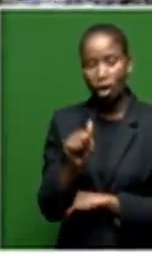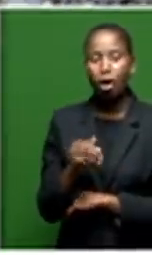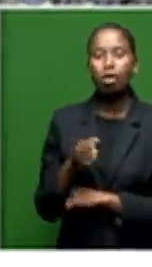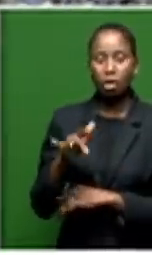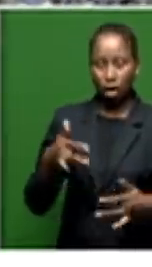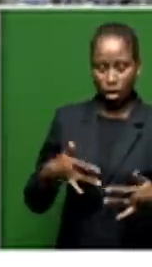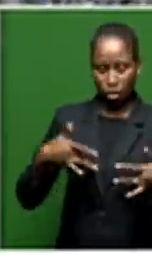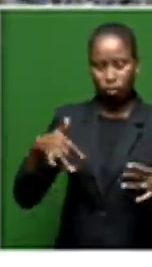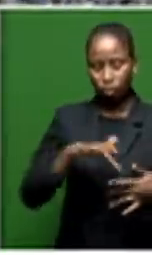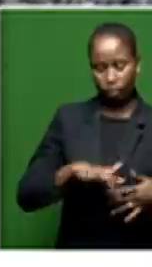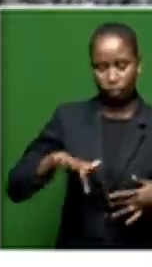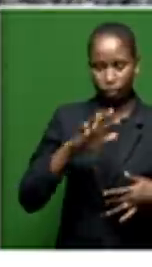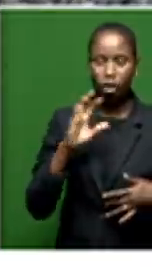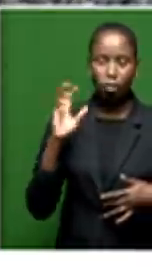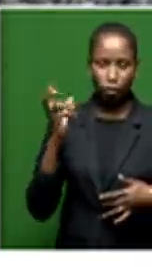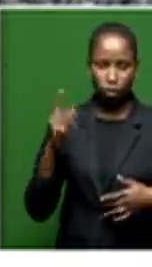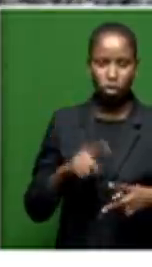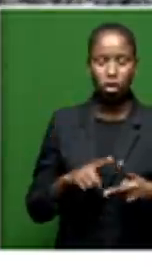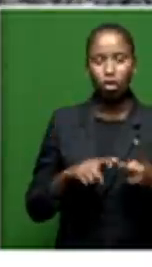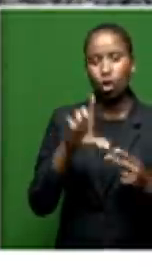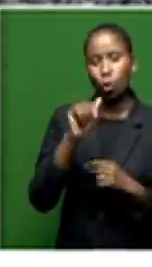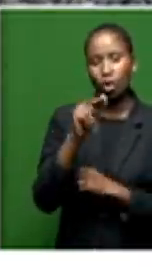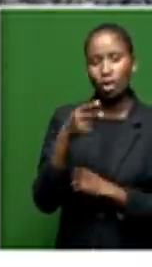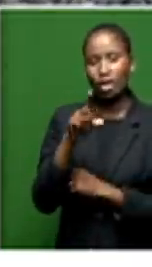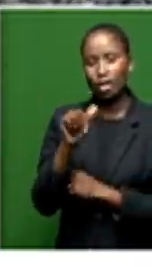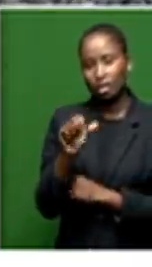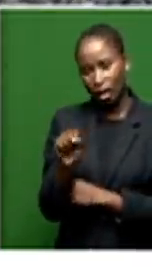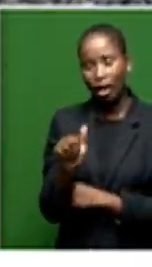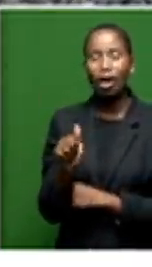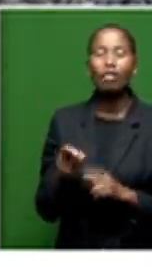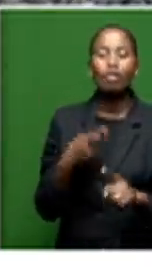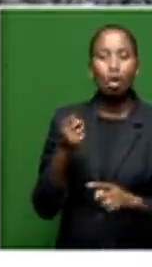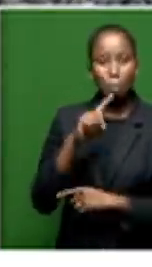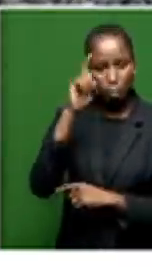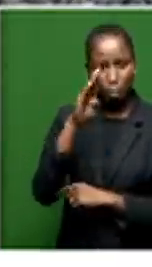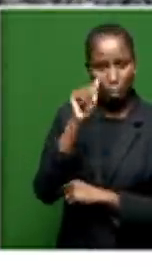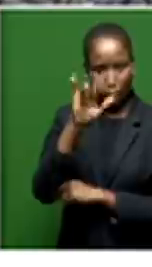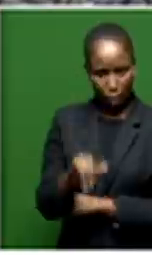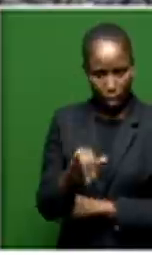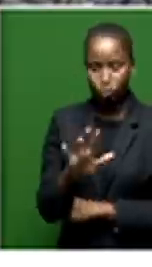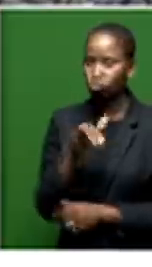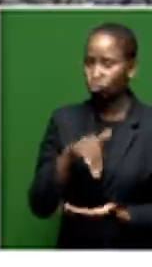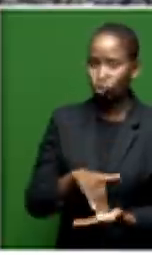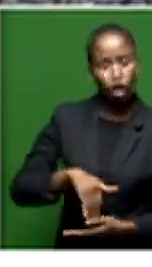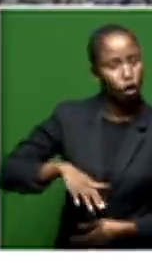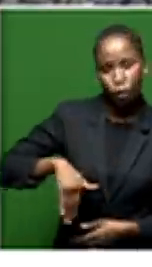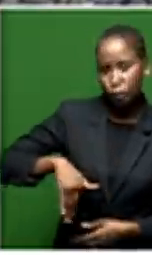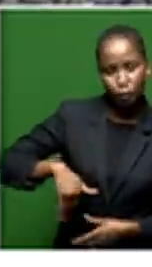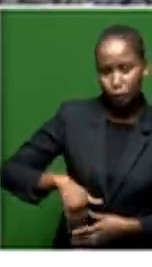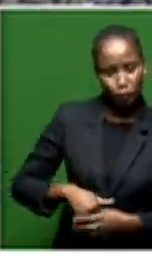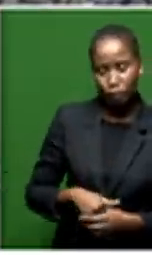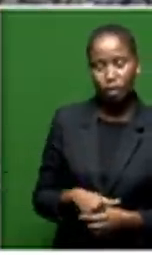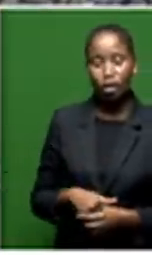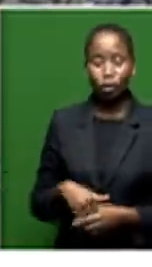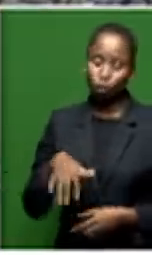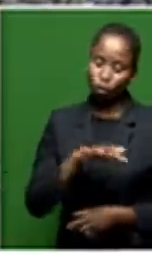Bloemfontein, likes of Andele Lungisa in the Eastern Cape from Nelson Mandela Bay. They have not yet made their way to the City